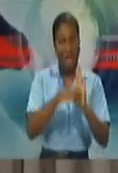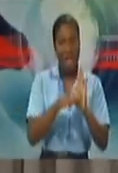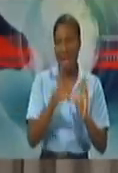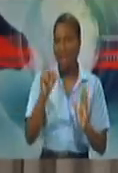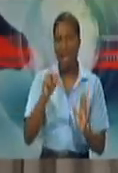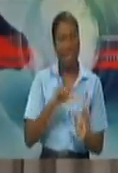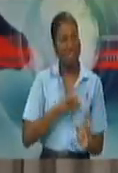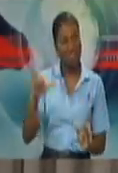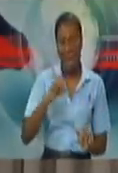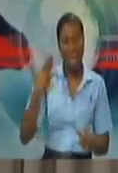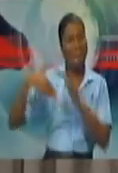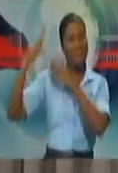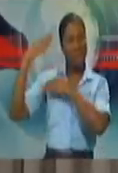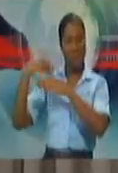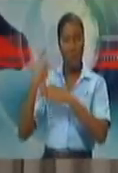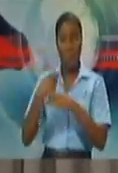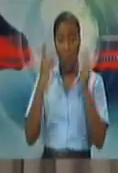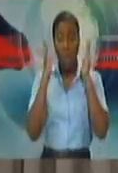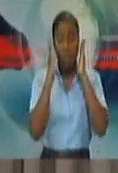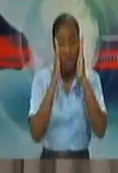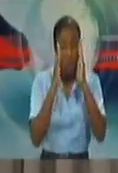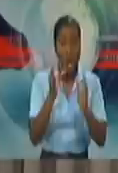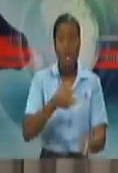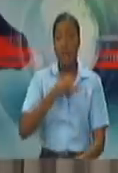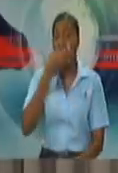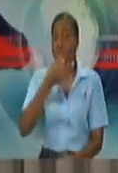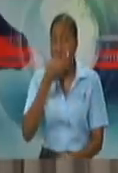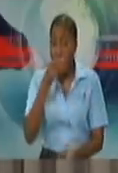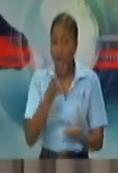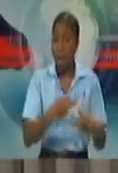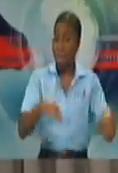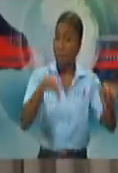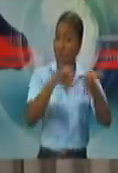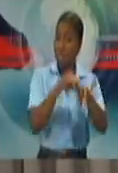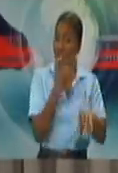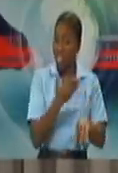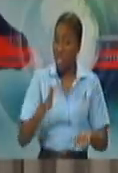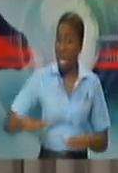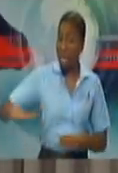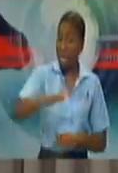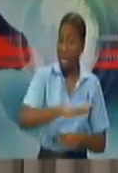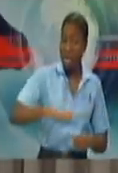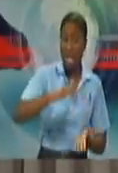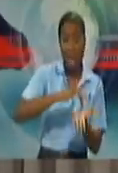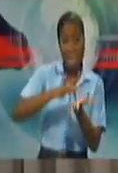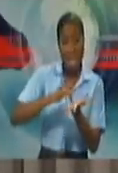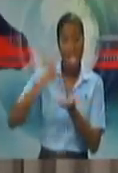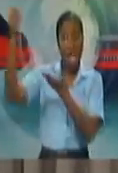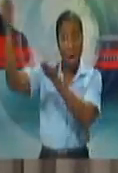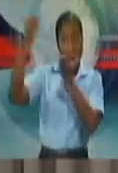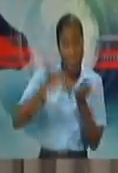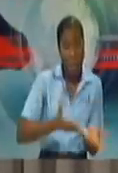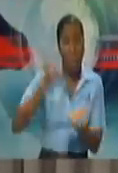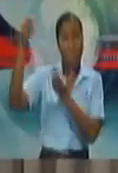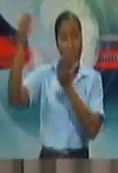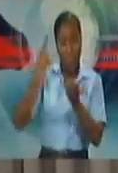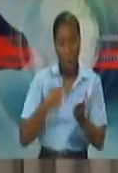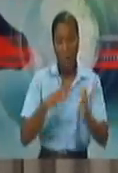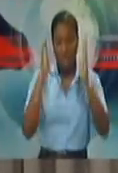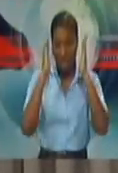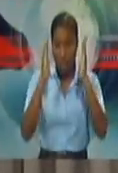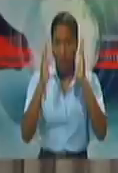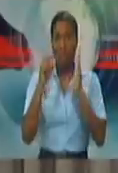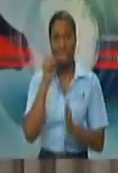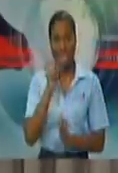on the food and the essentials. The food, the cleaning products, the medication and that kind of thing. Whether they've been coming in. And